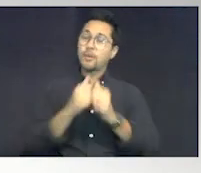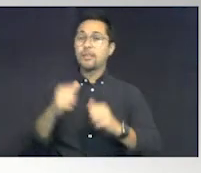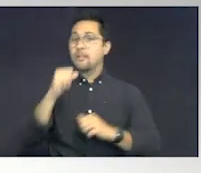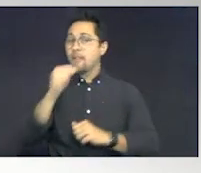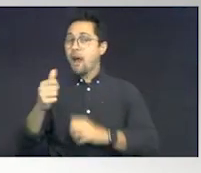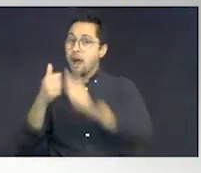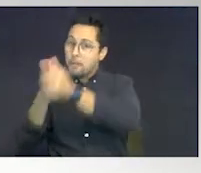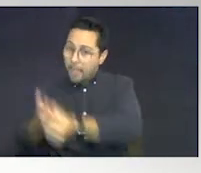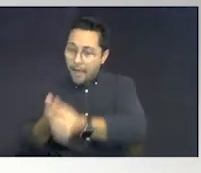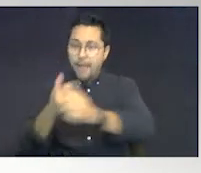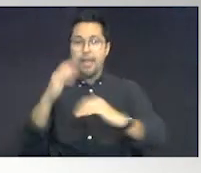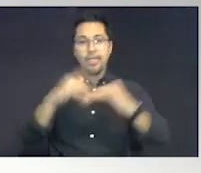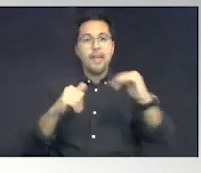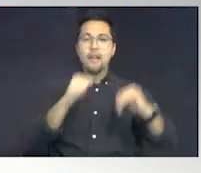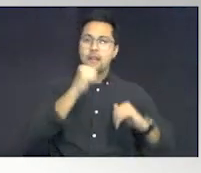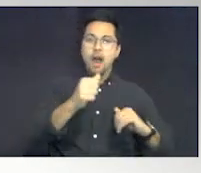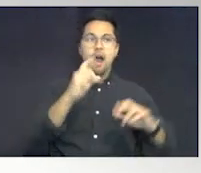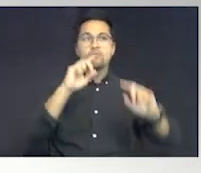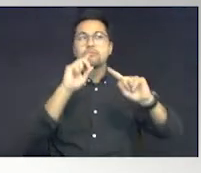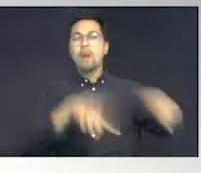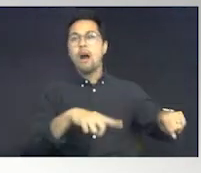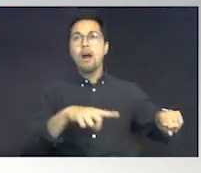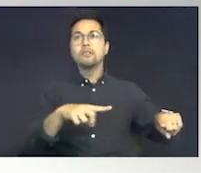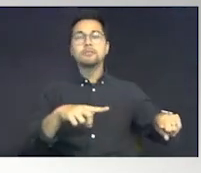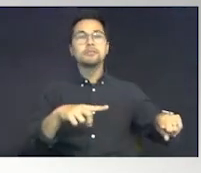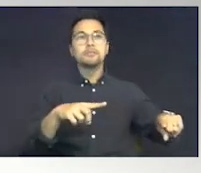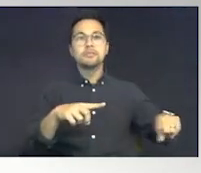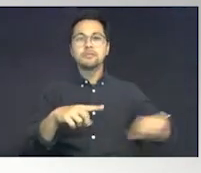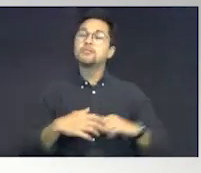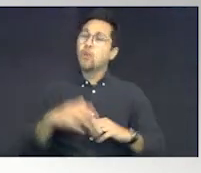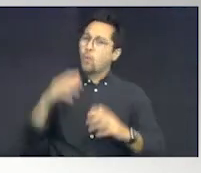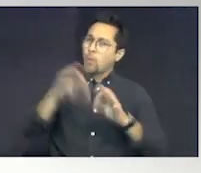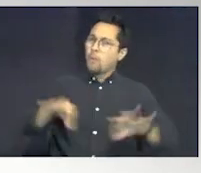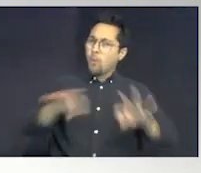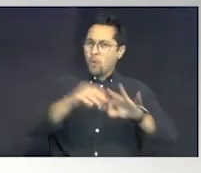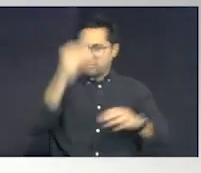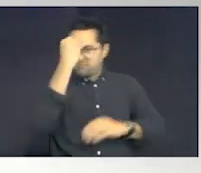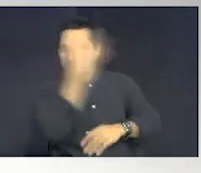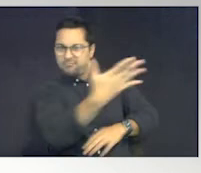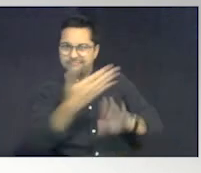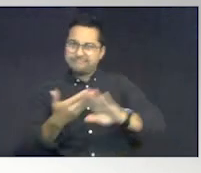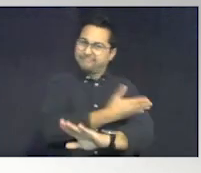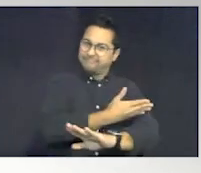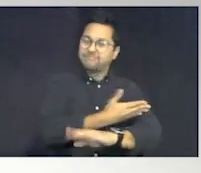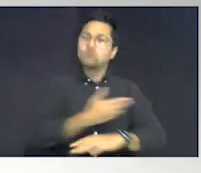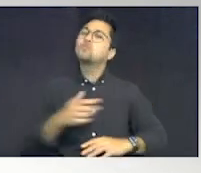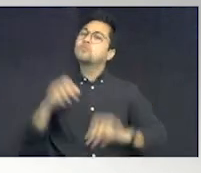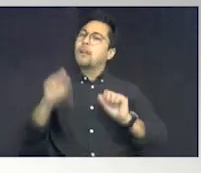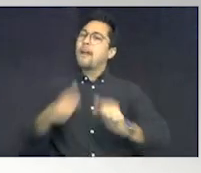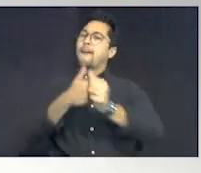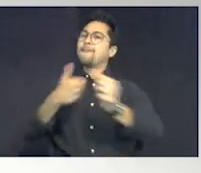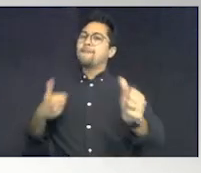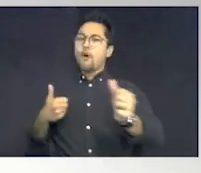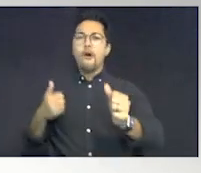nonresponsive. So it is important that we give that information to the officer to avoid any type of